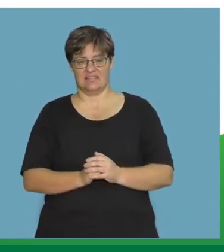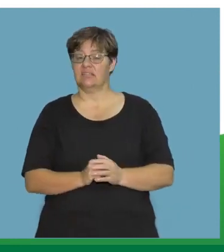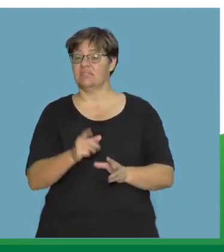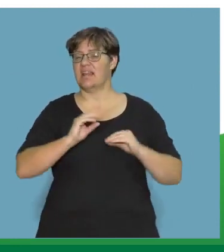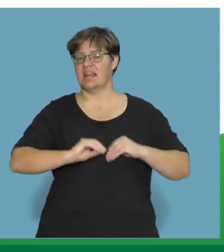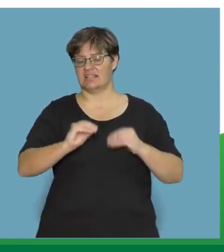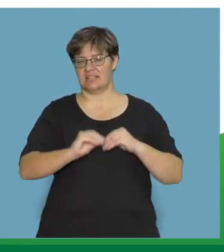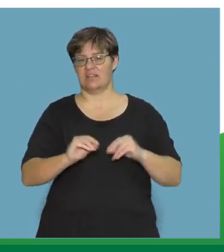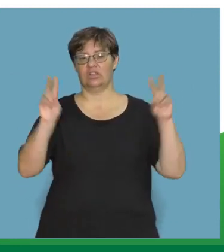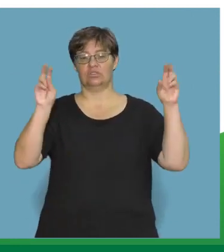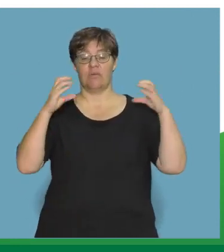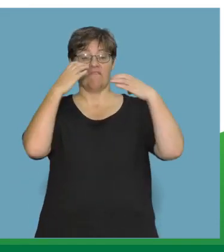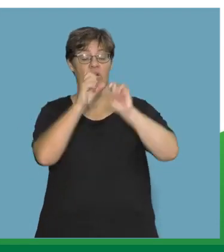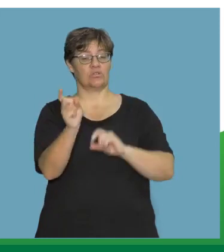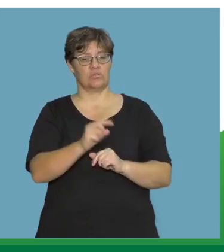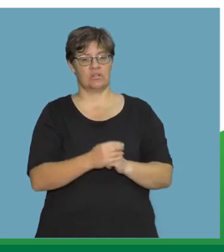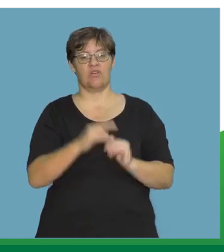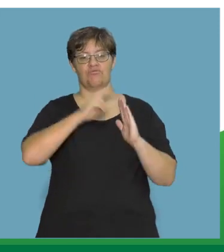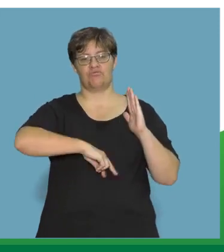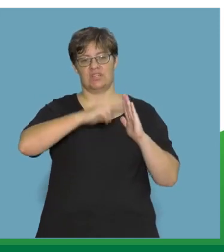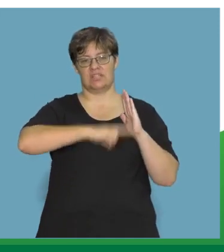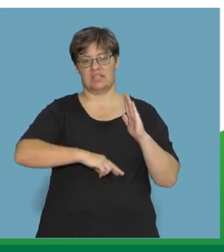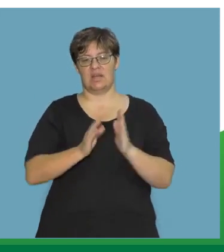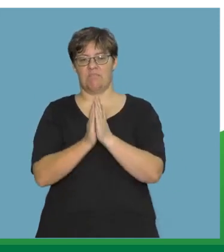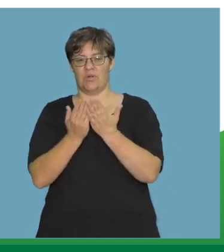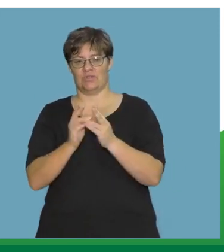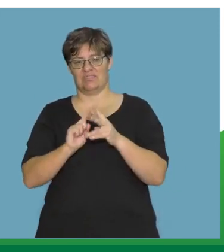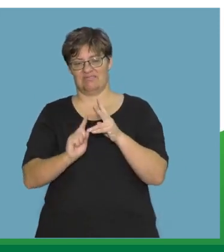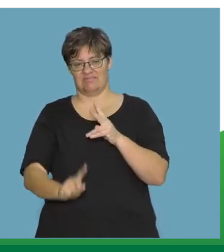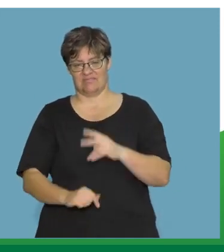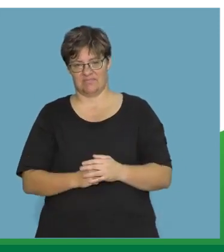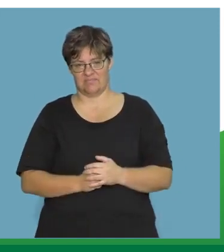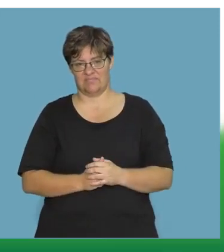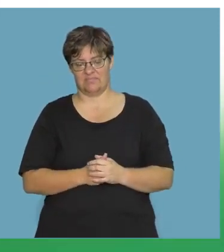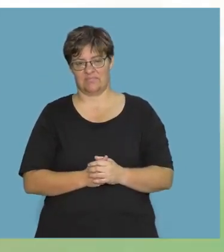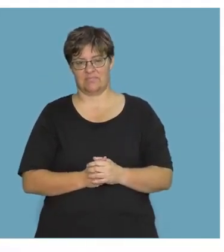10. In this lesson, the topics of focus are reading and books.